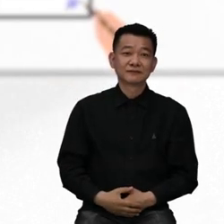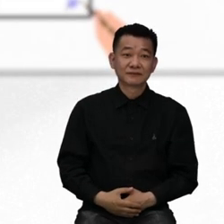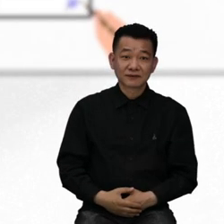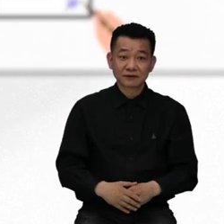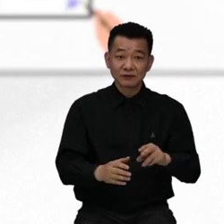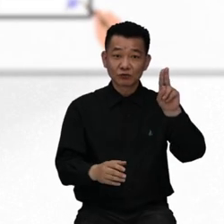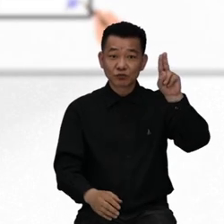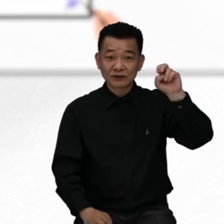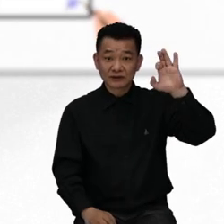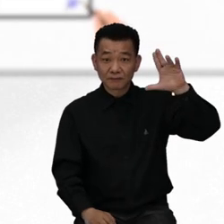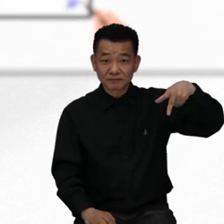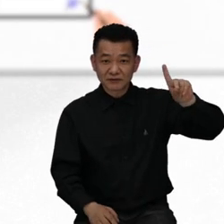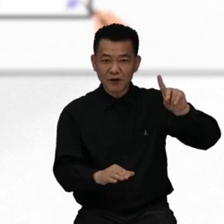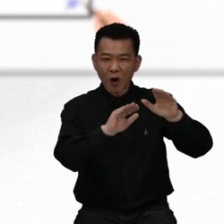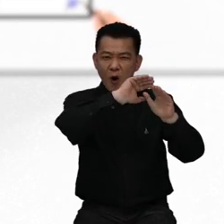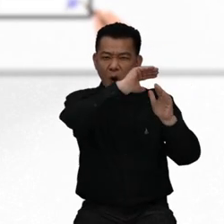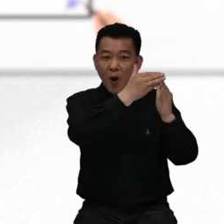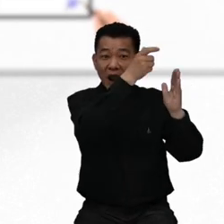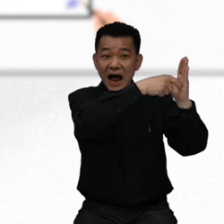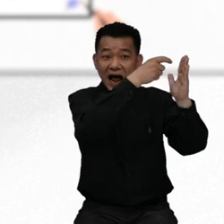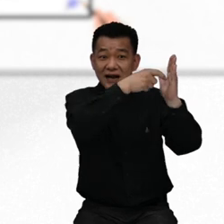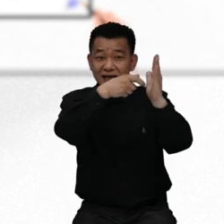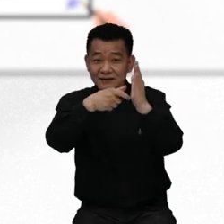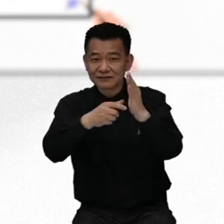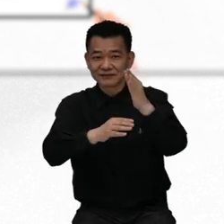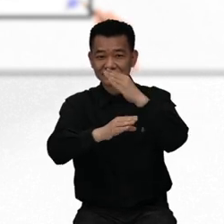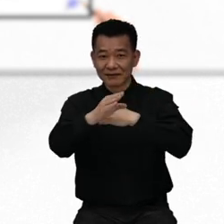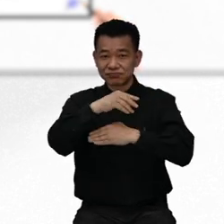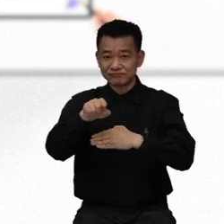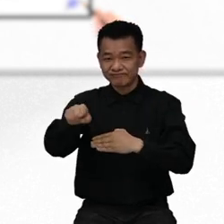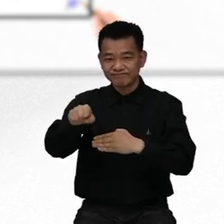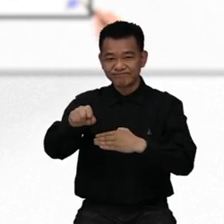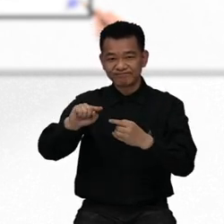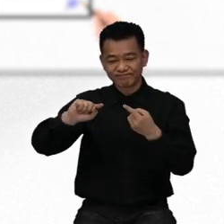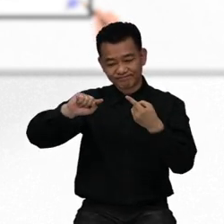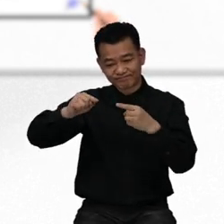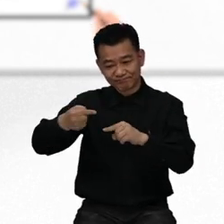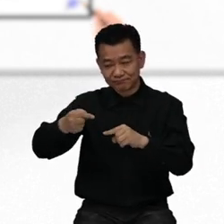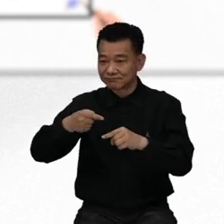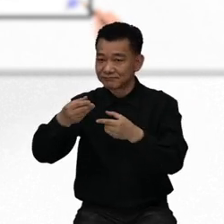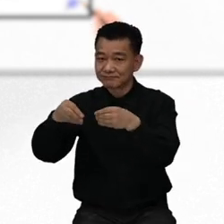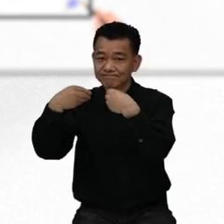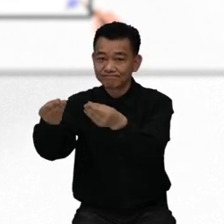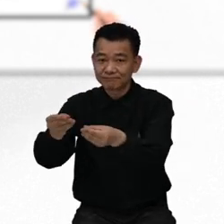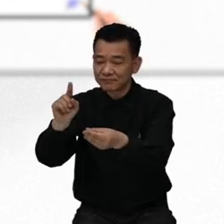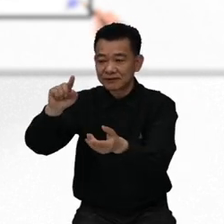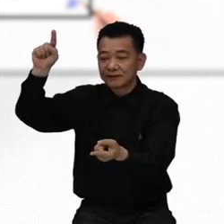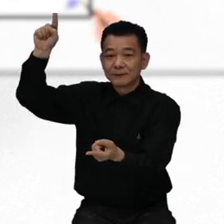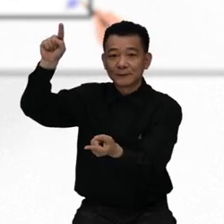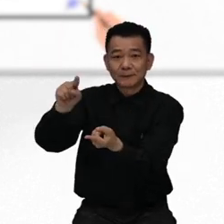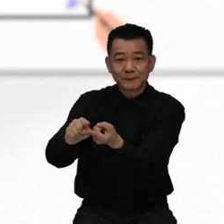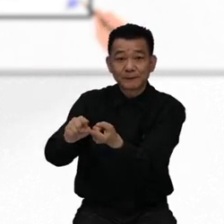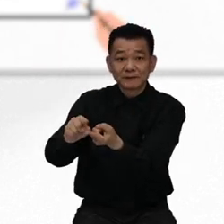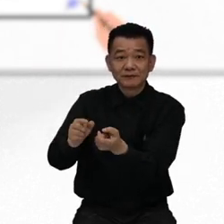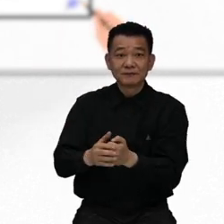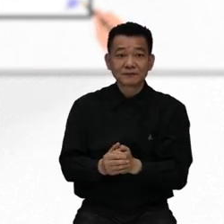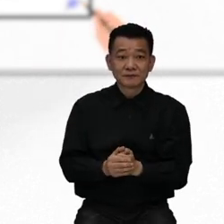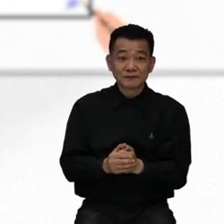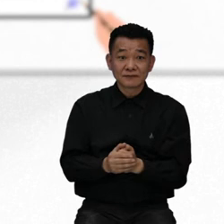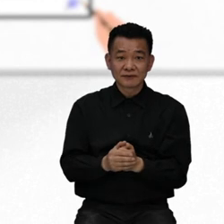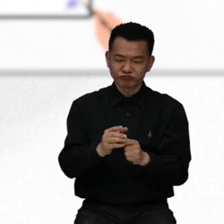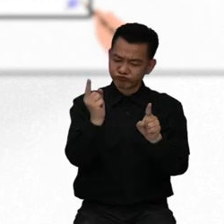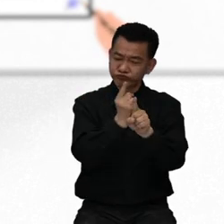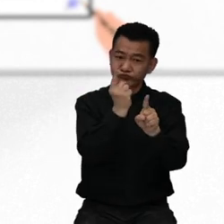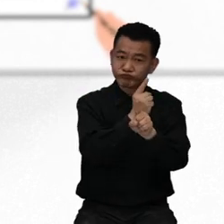Actively reducing the disadvantages and providing appropriate treatment to persons with disabilities in accordance with the UN